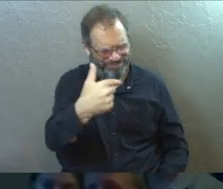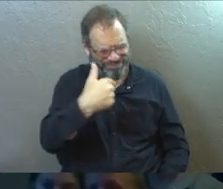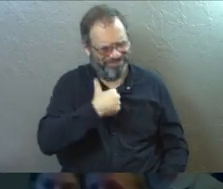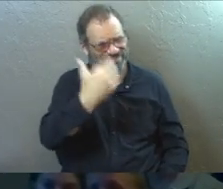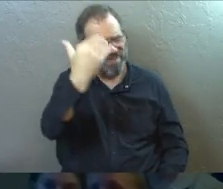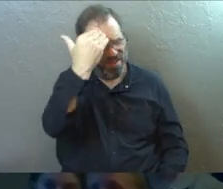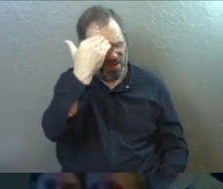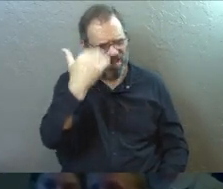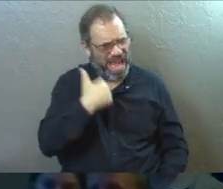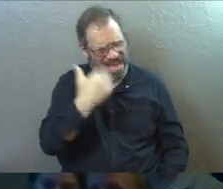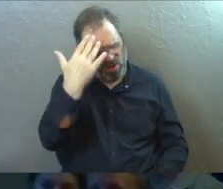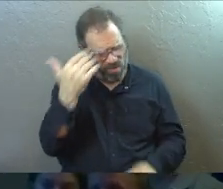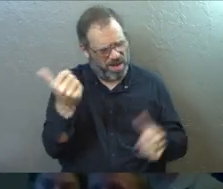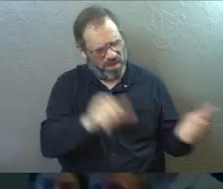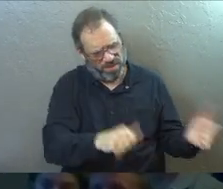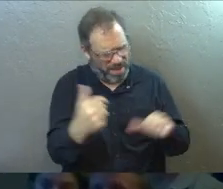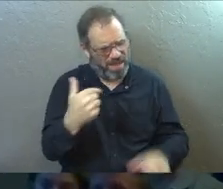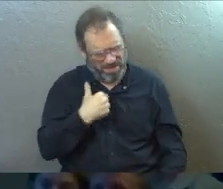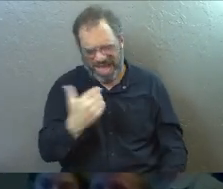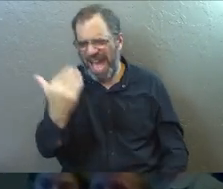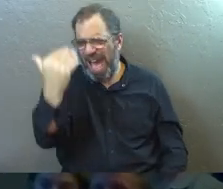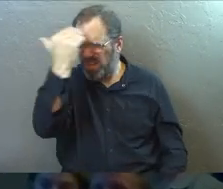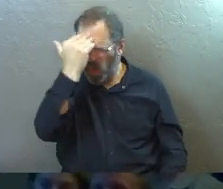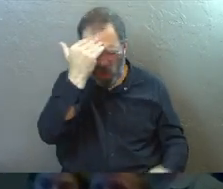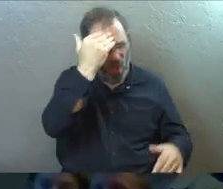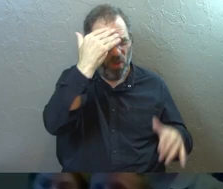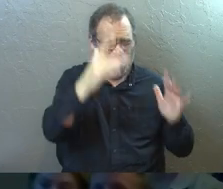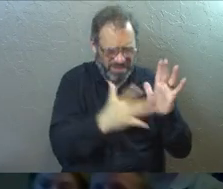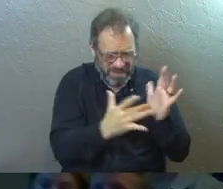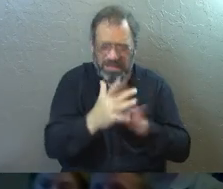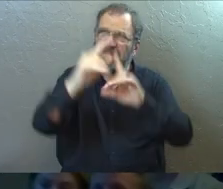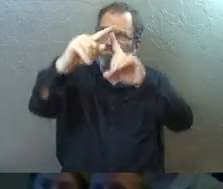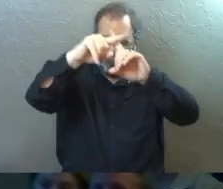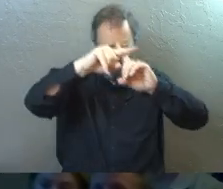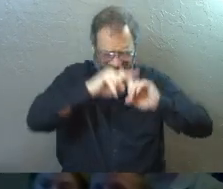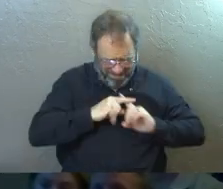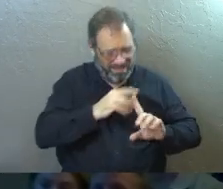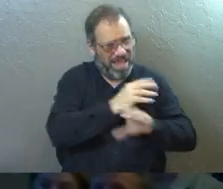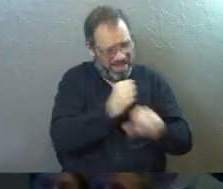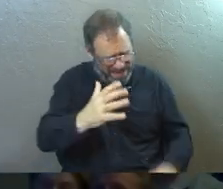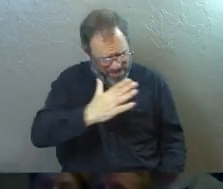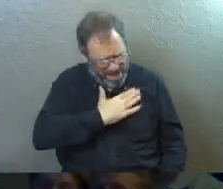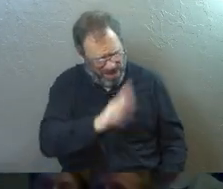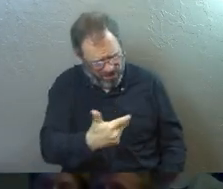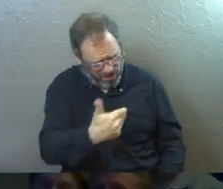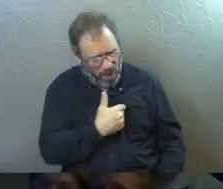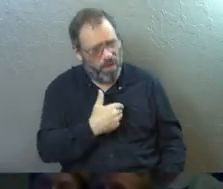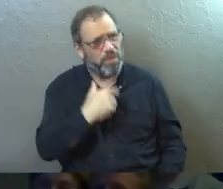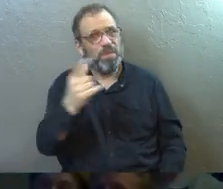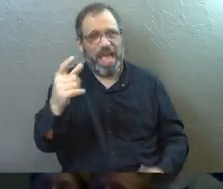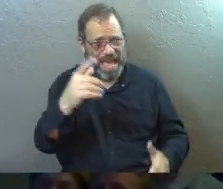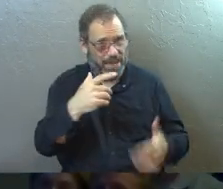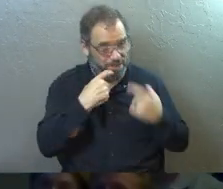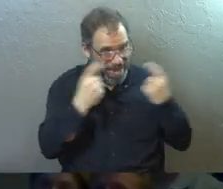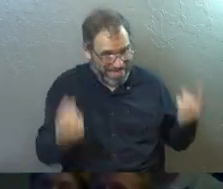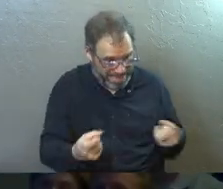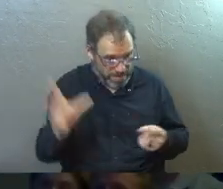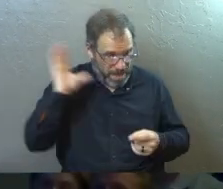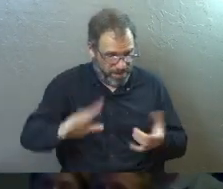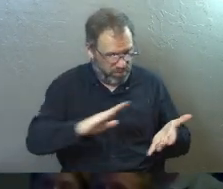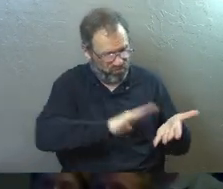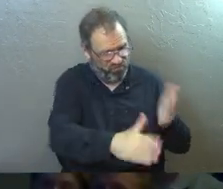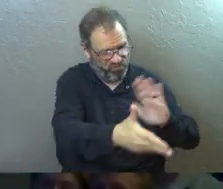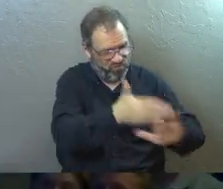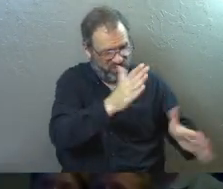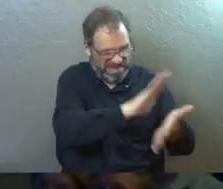See, I know when I was baptized. I know when Jesus came and saved my soul. And when he wiped out my past